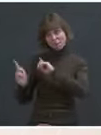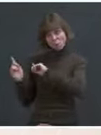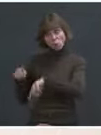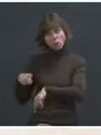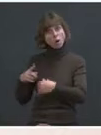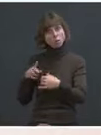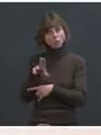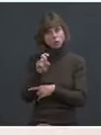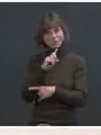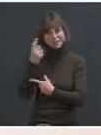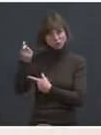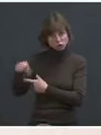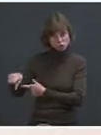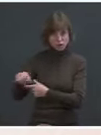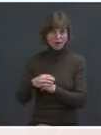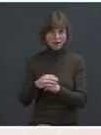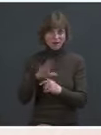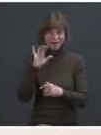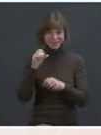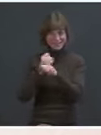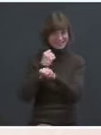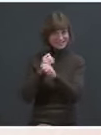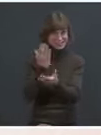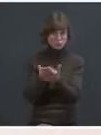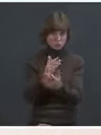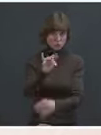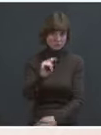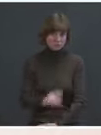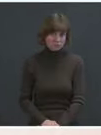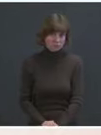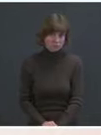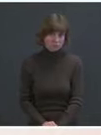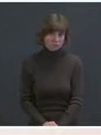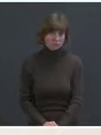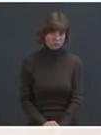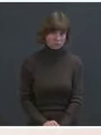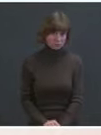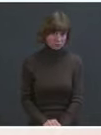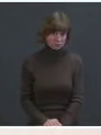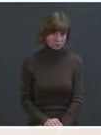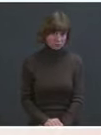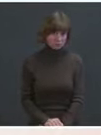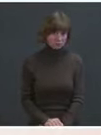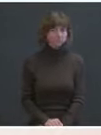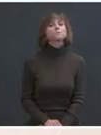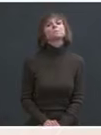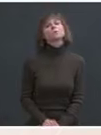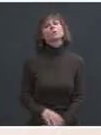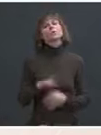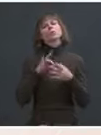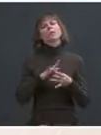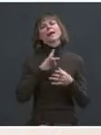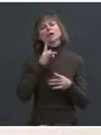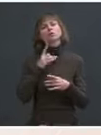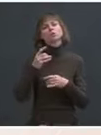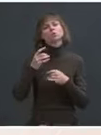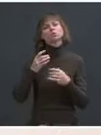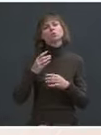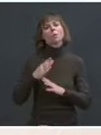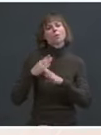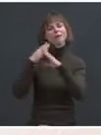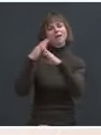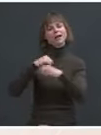statistics bear that out. Okay. And then in terms of keeping COVID out of the country, does the White House think that it's a problem that